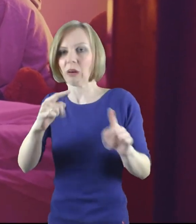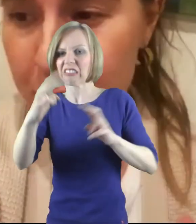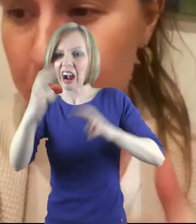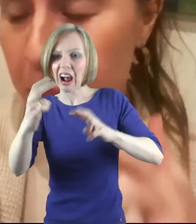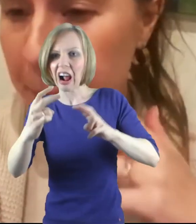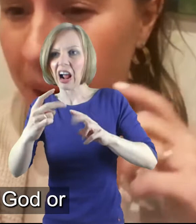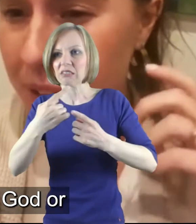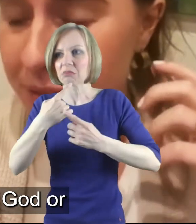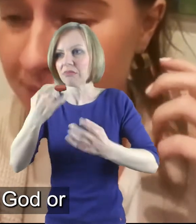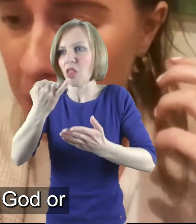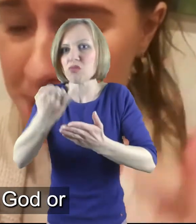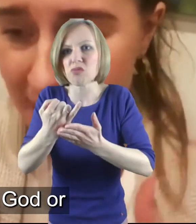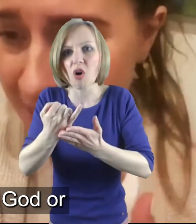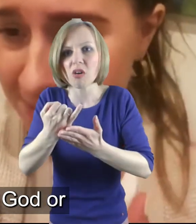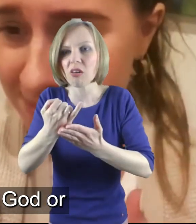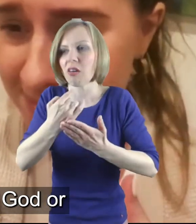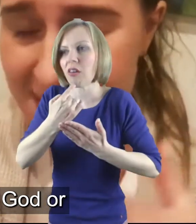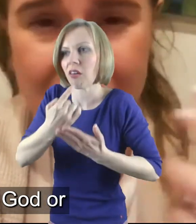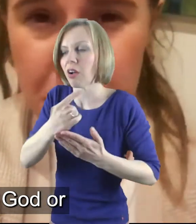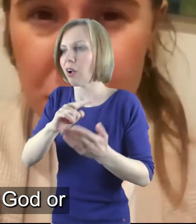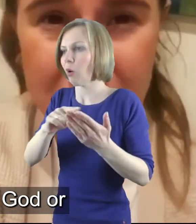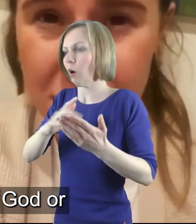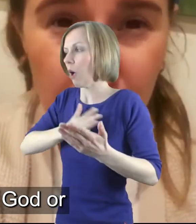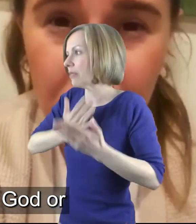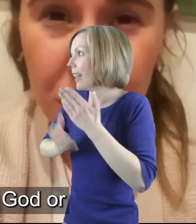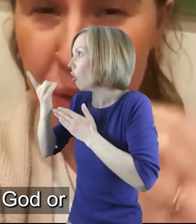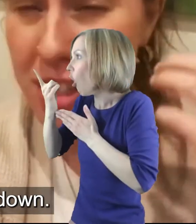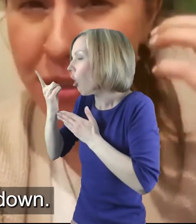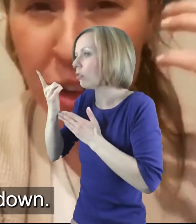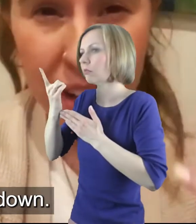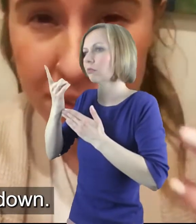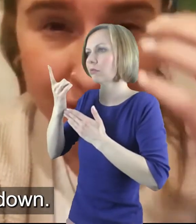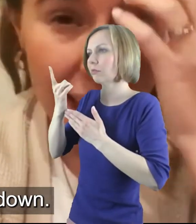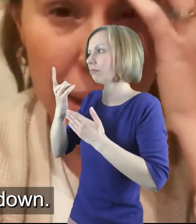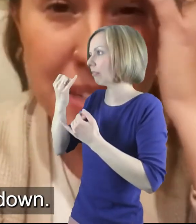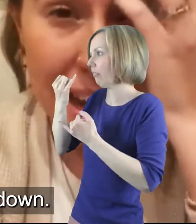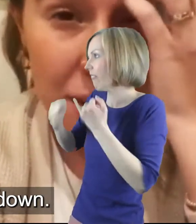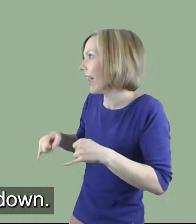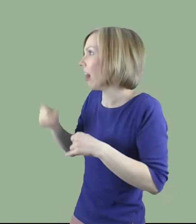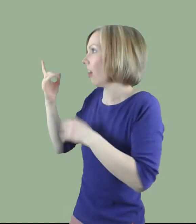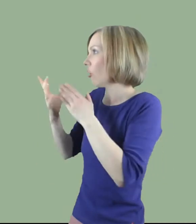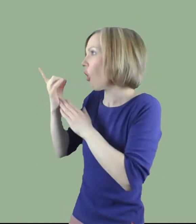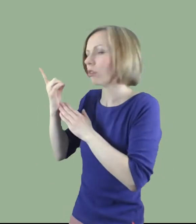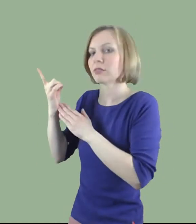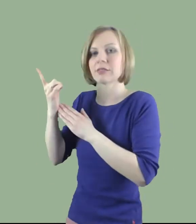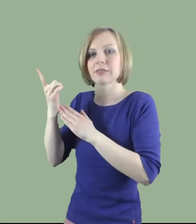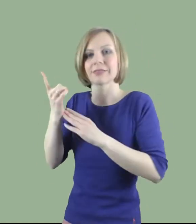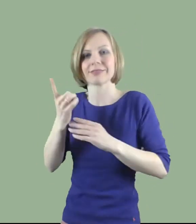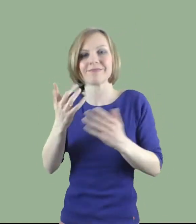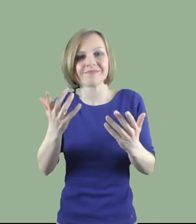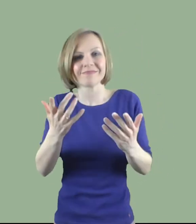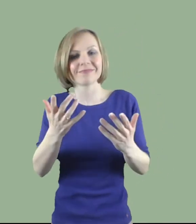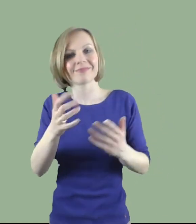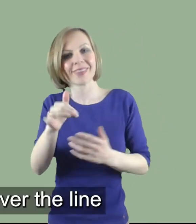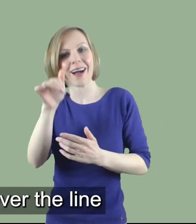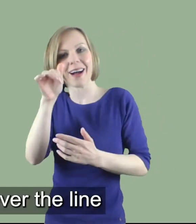have or I've upset and disappointed God or I just feel like I've let him down. I know the thing